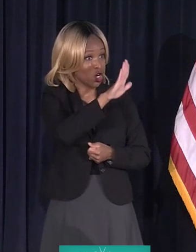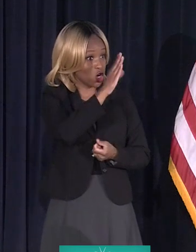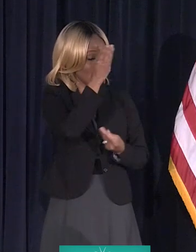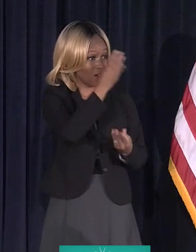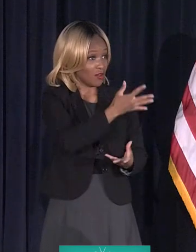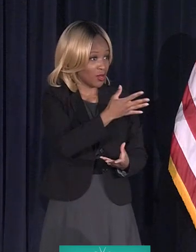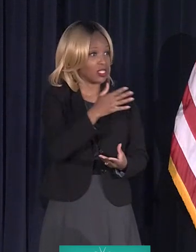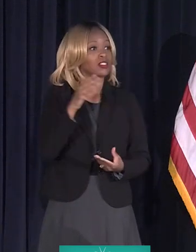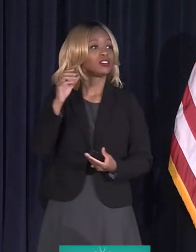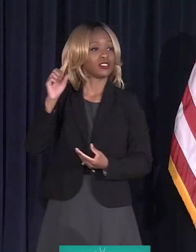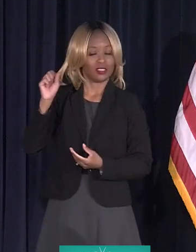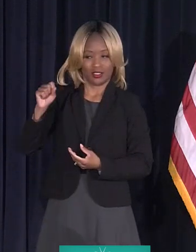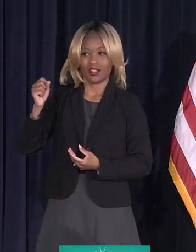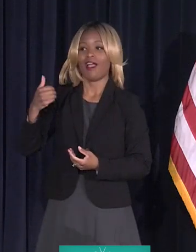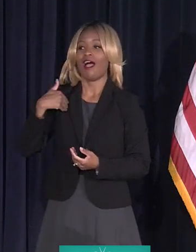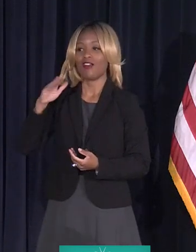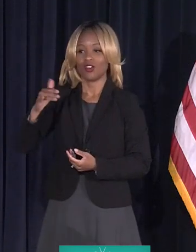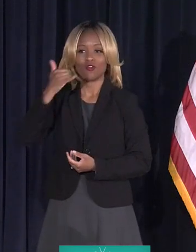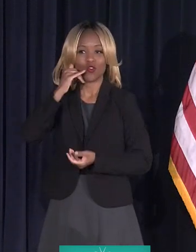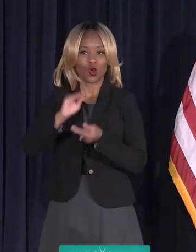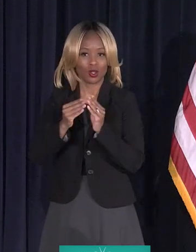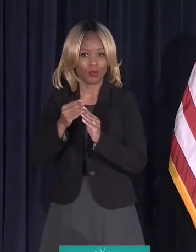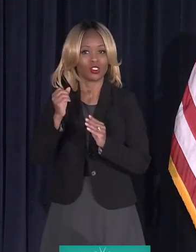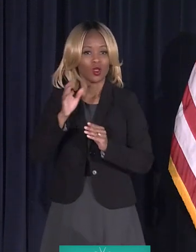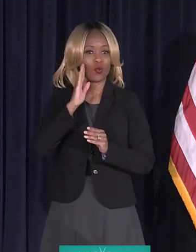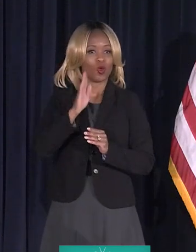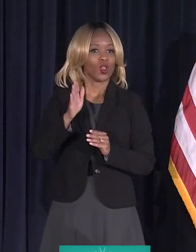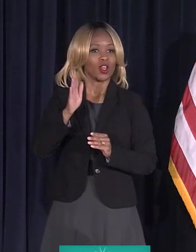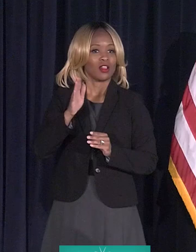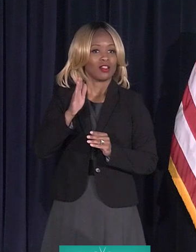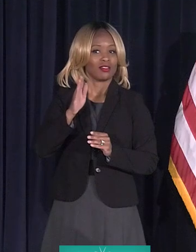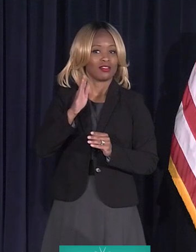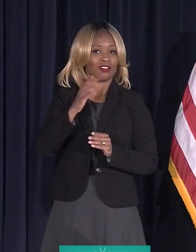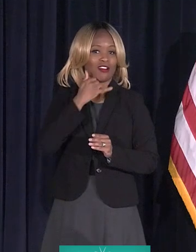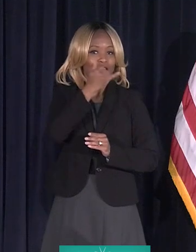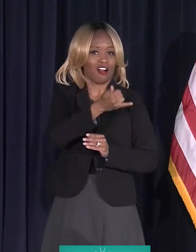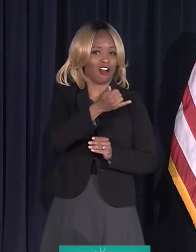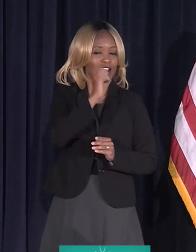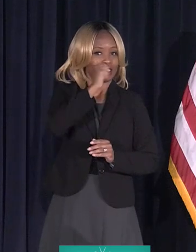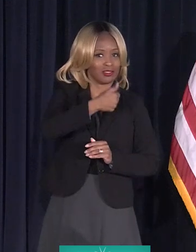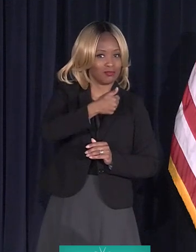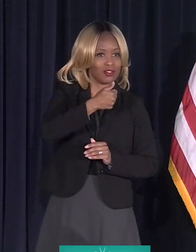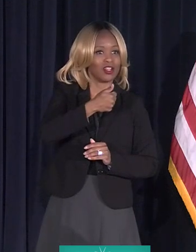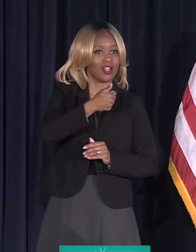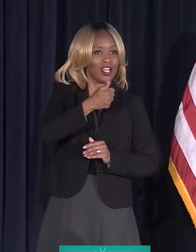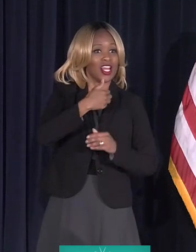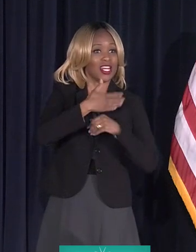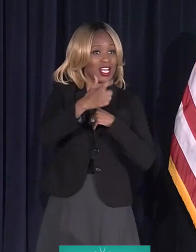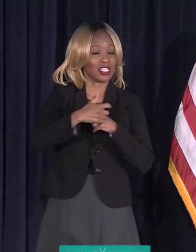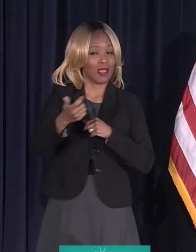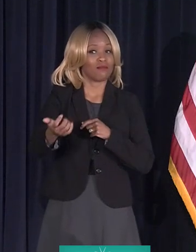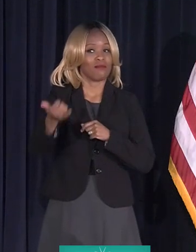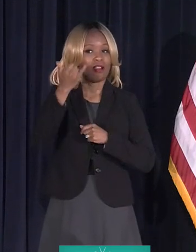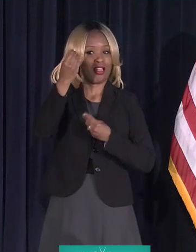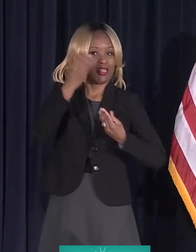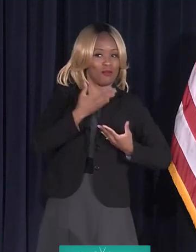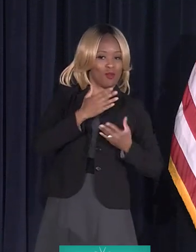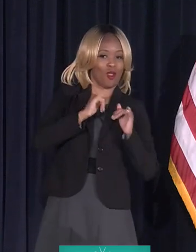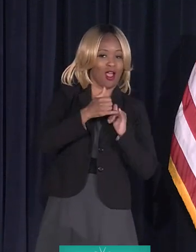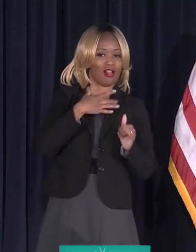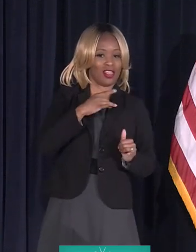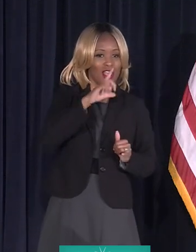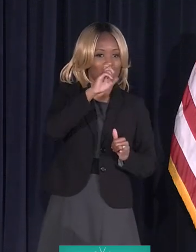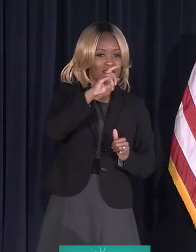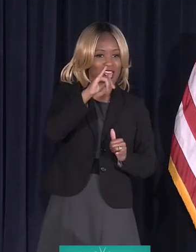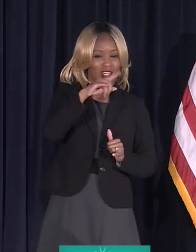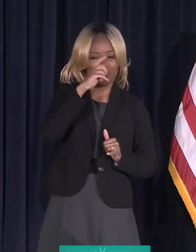We're going to make sure we have you. We've got your number. So, you're going to hear from Letty tomorrow. And, the next time, call me and let me know how you like Letty. Okay, because so